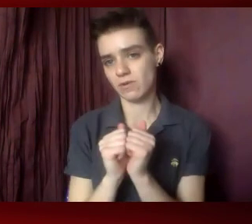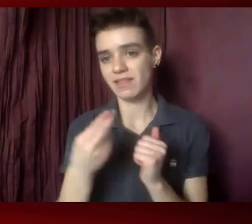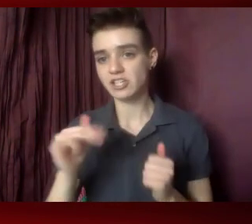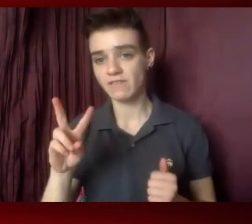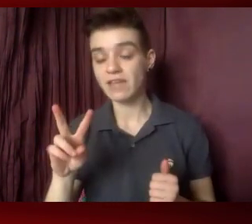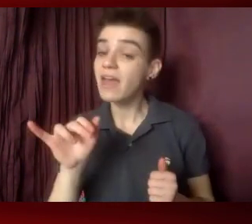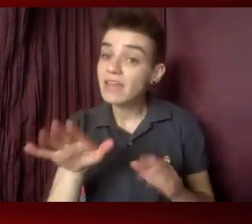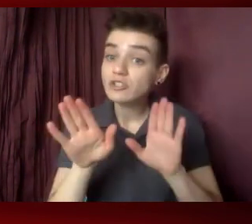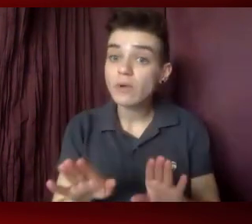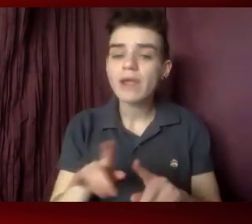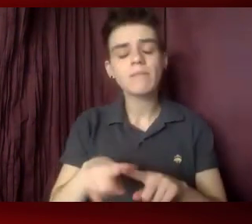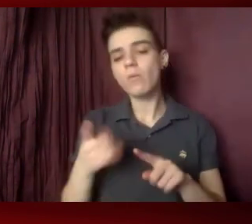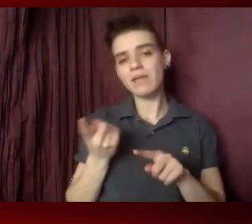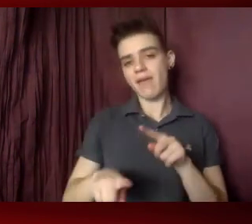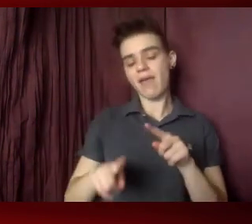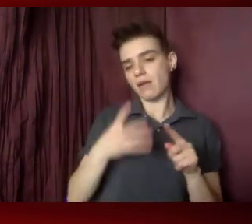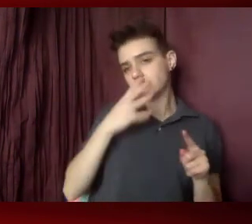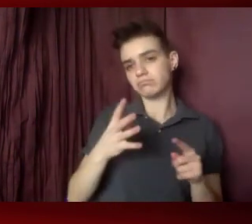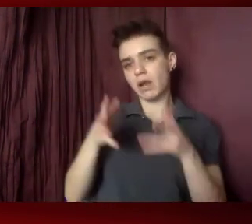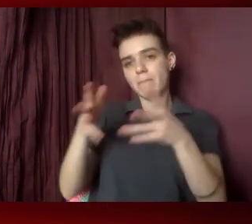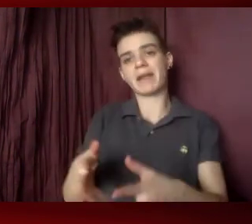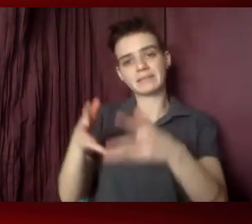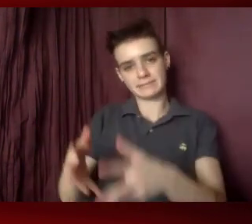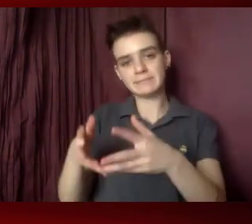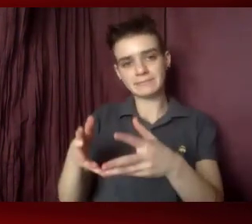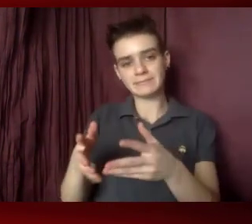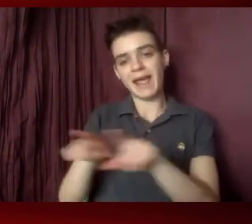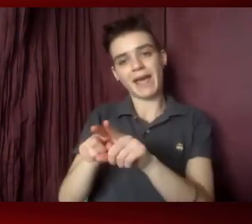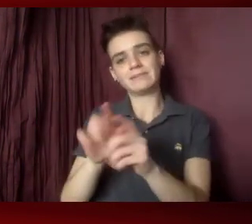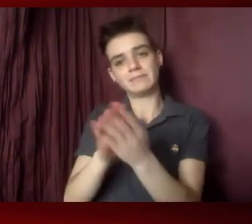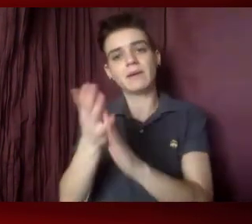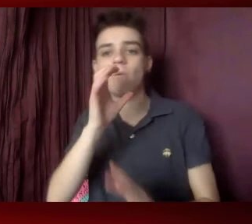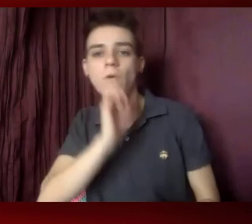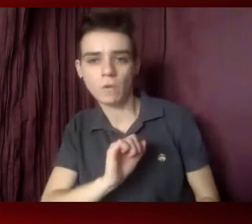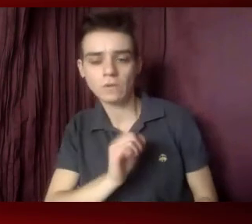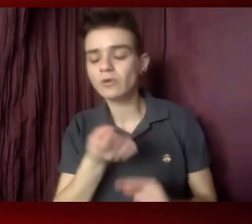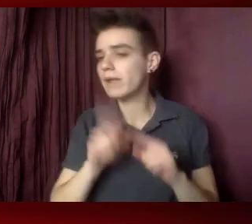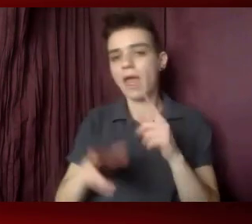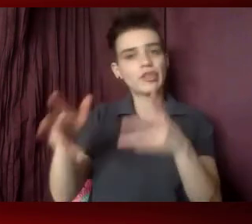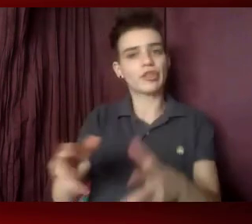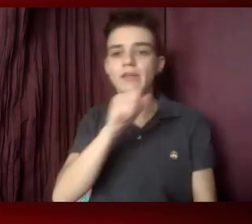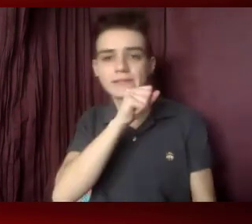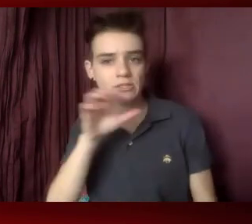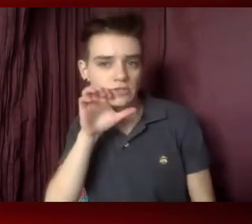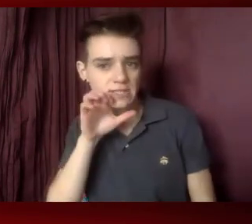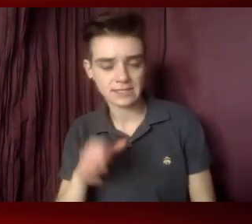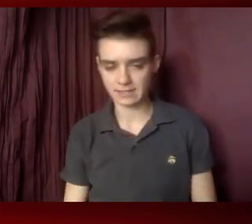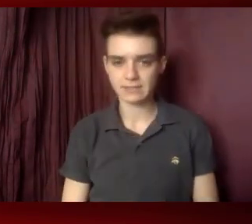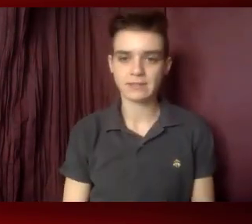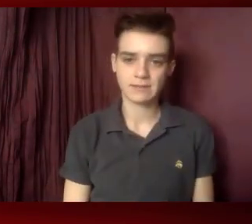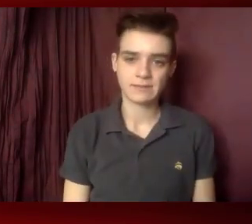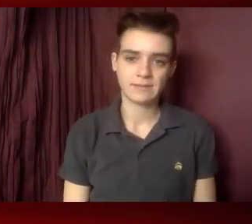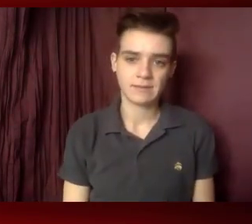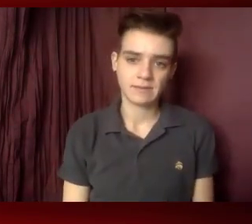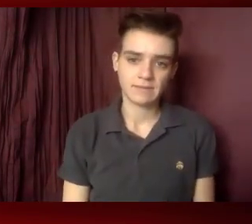we cannot abandon them in old age. We cannot abandon our senior citizens before living with